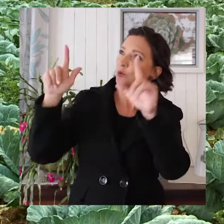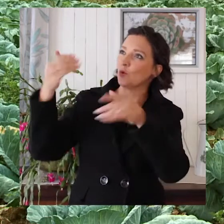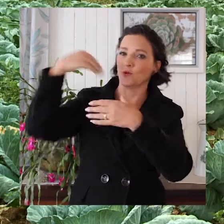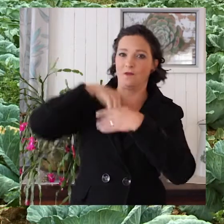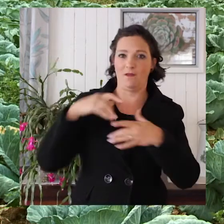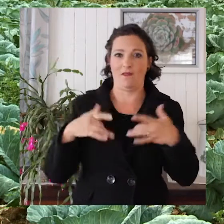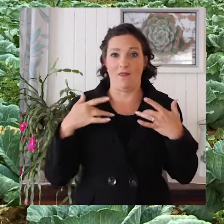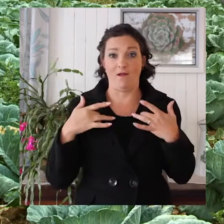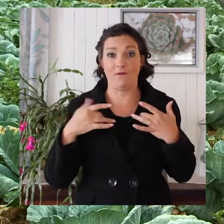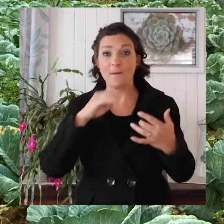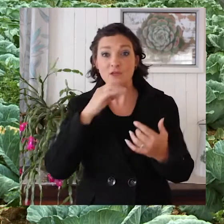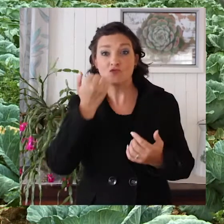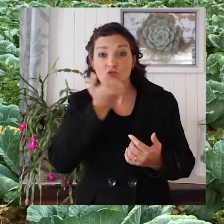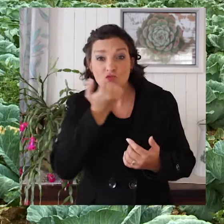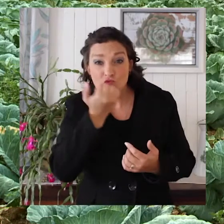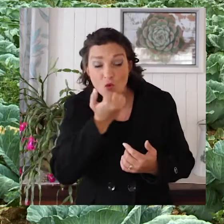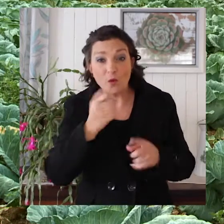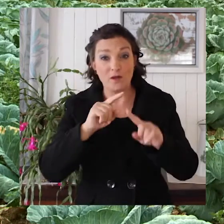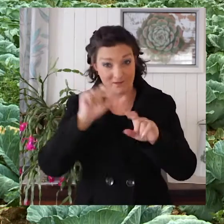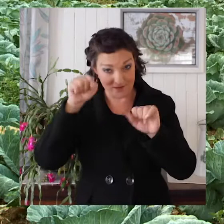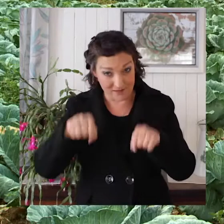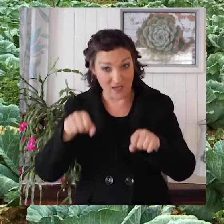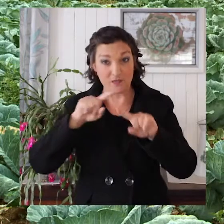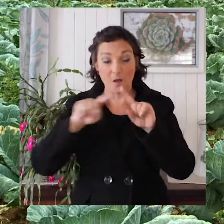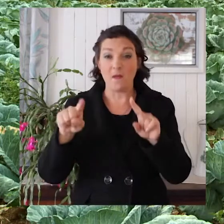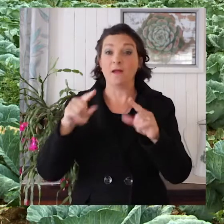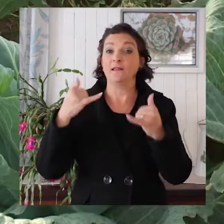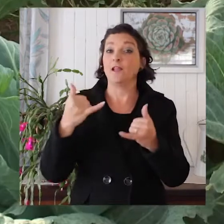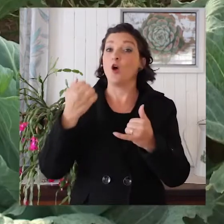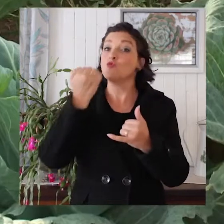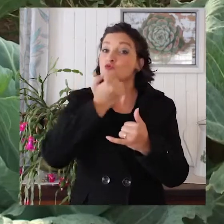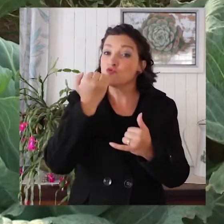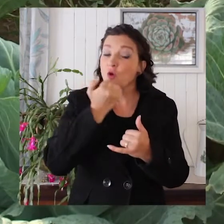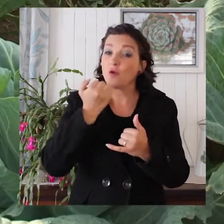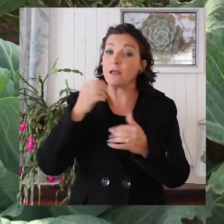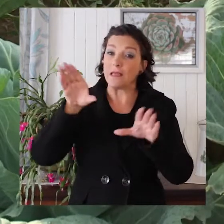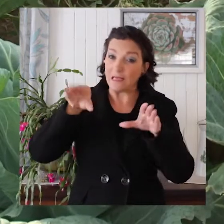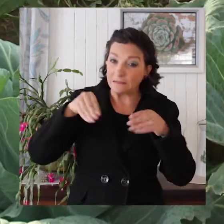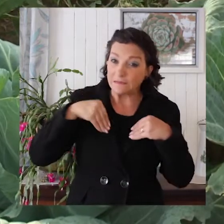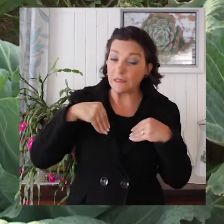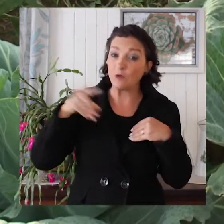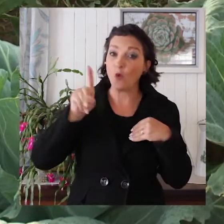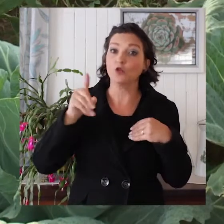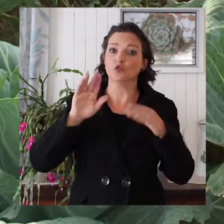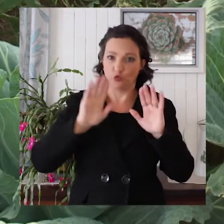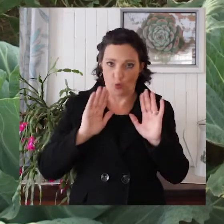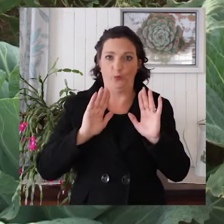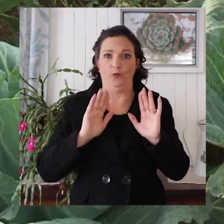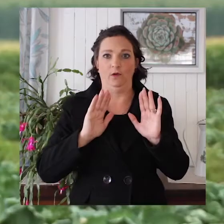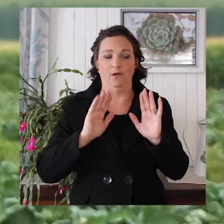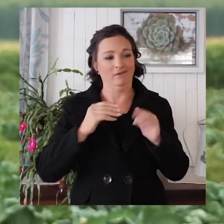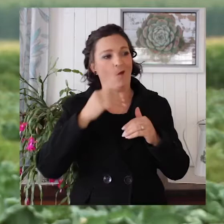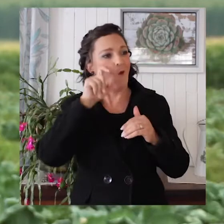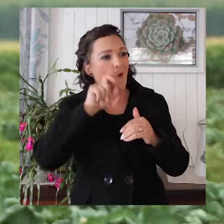life. You see, remorse is to be sorry, but repentance is to be sorry enough to stop.